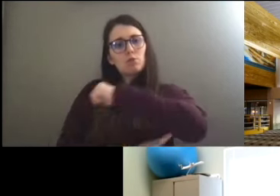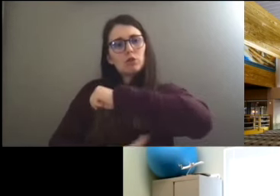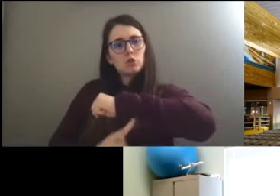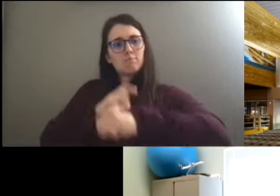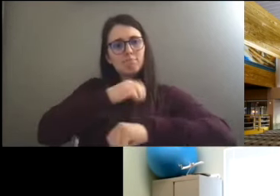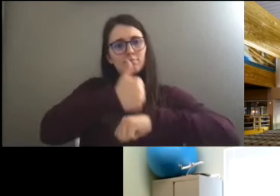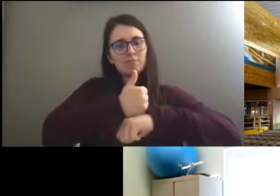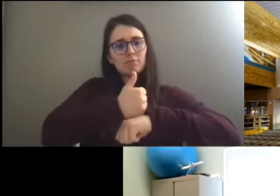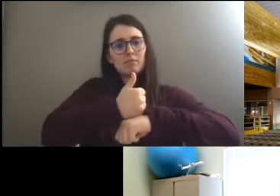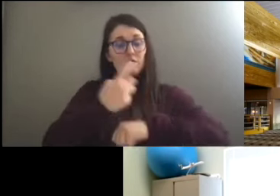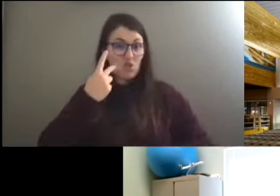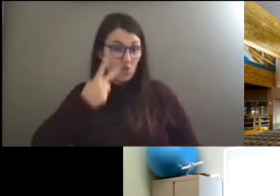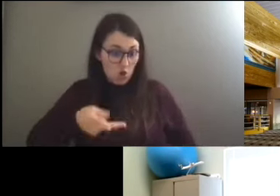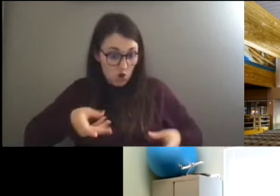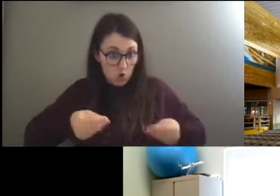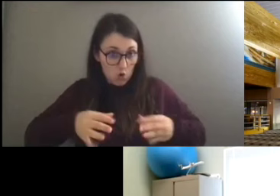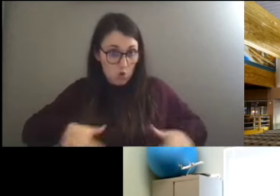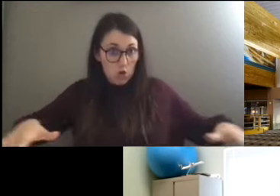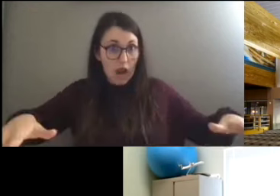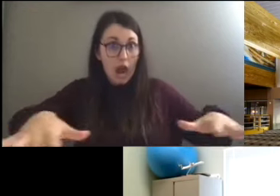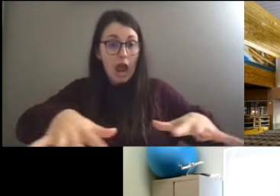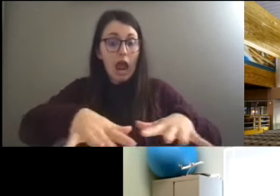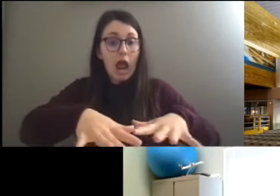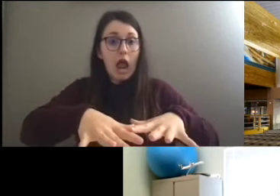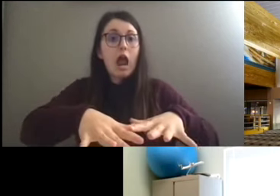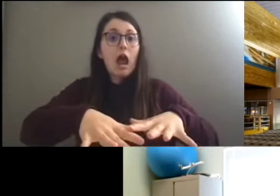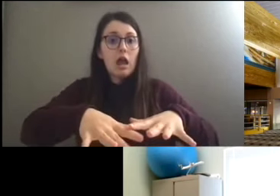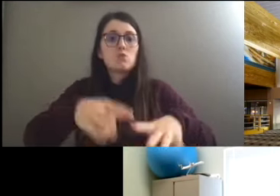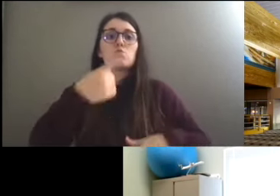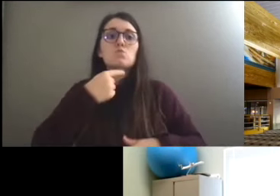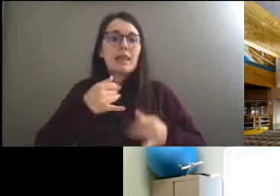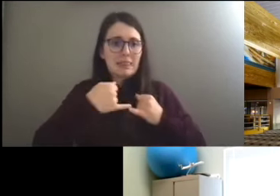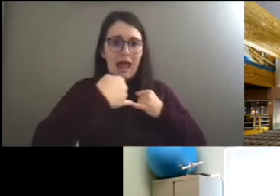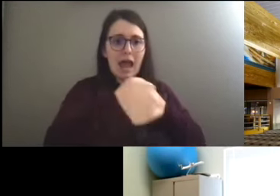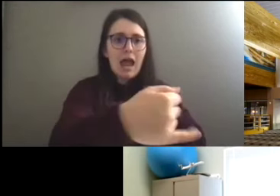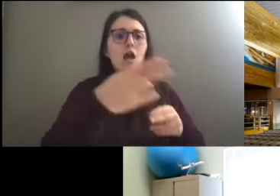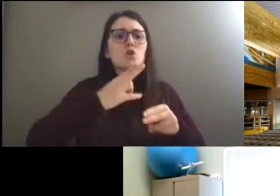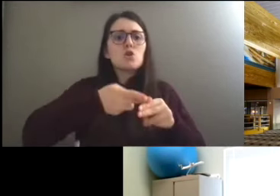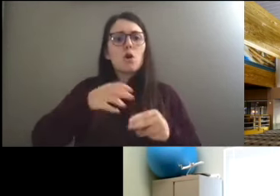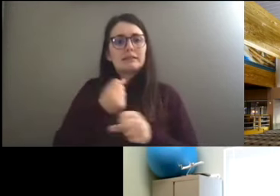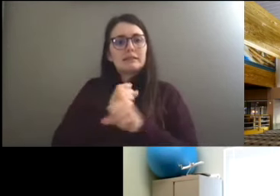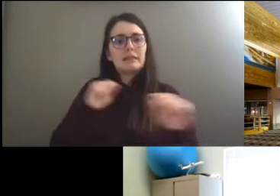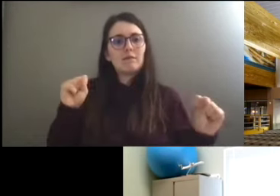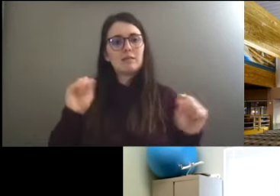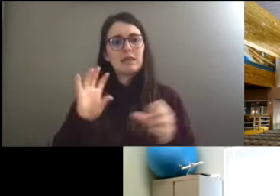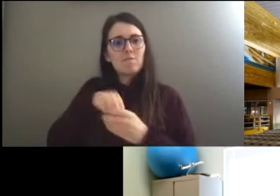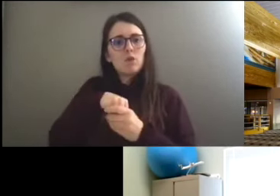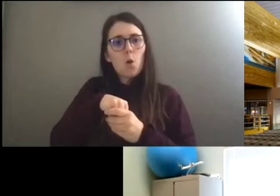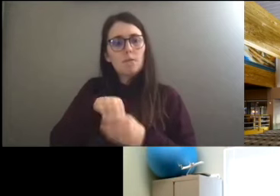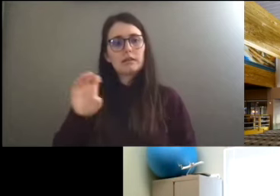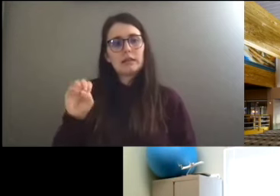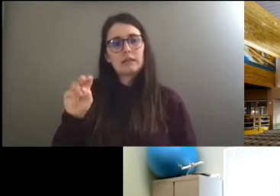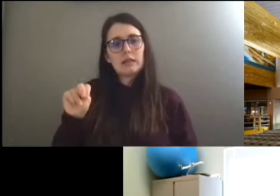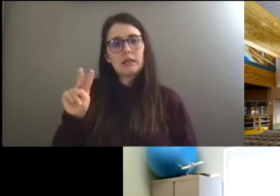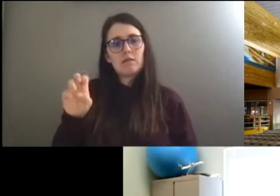if you look on the ground around an aircraft when it's parked, there's a red line and that's called a safety envelope. And so we get